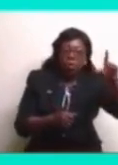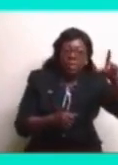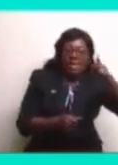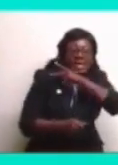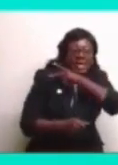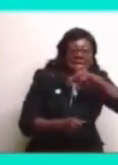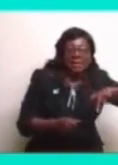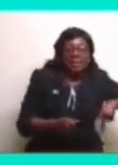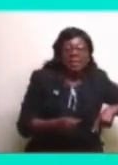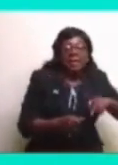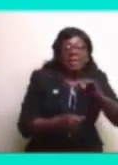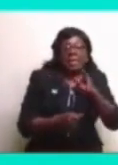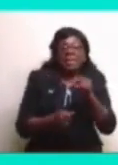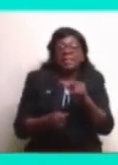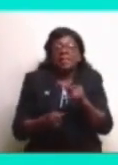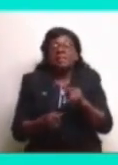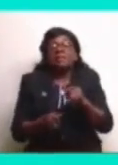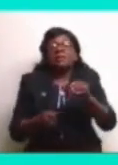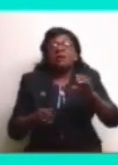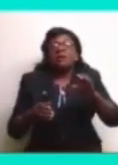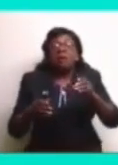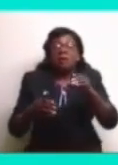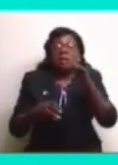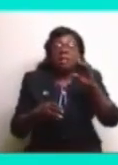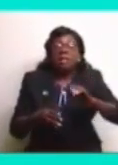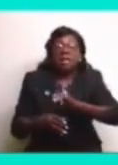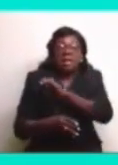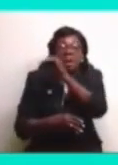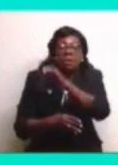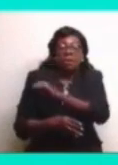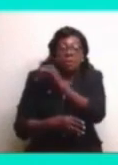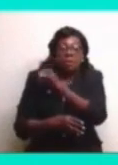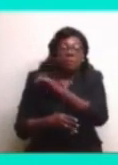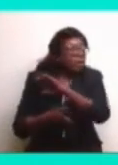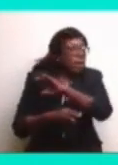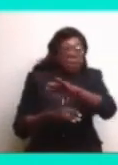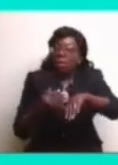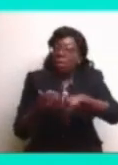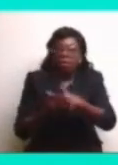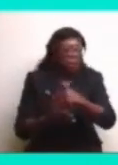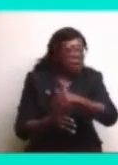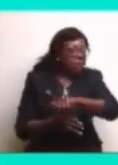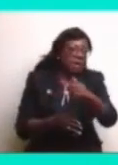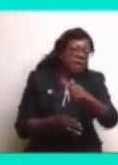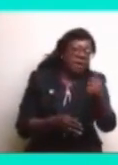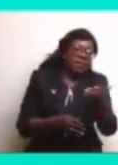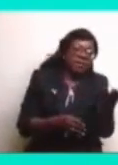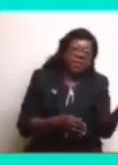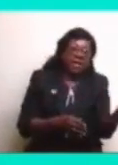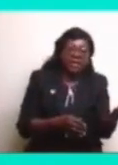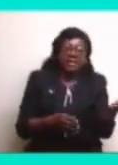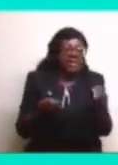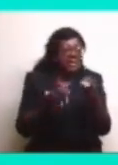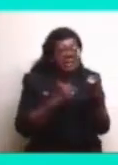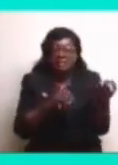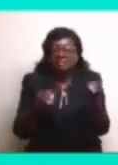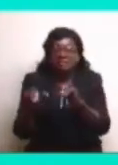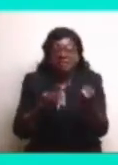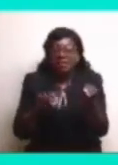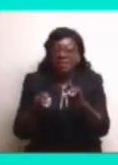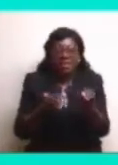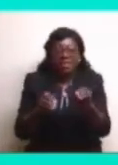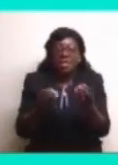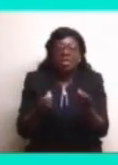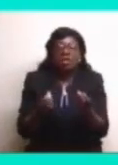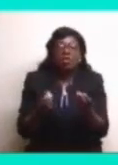counts is the content of your character. All of this stuff, all this external stuff, has nothing at all